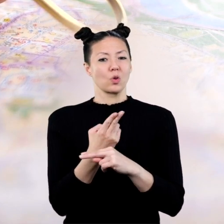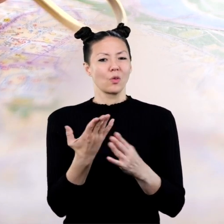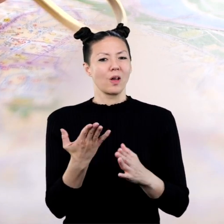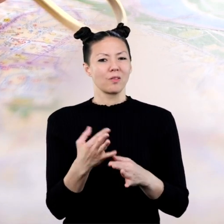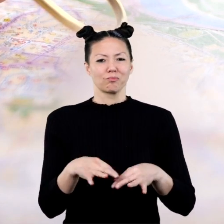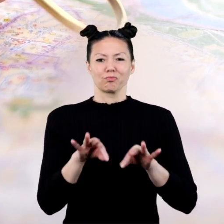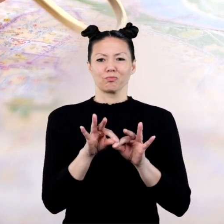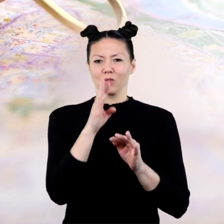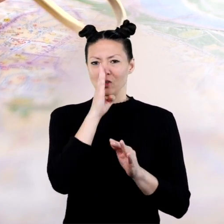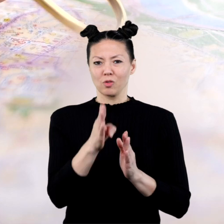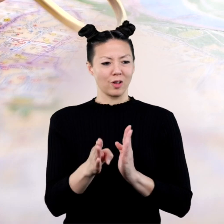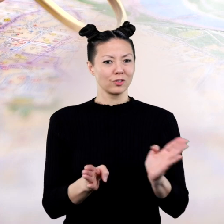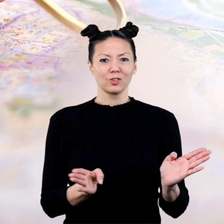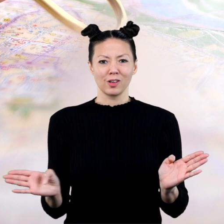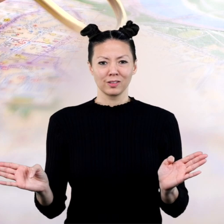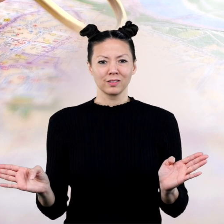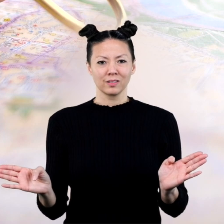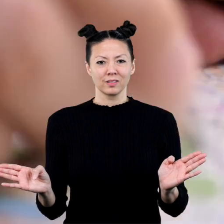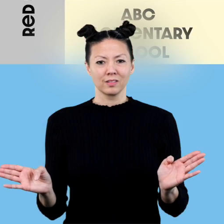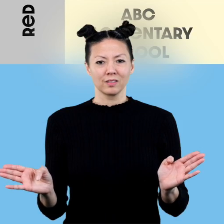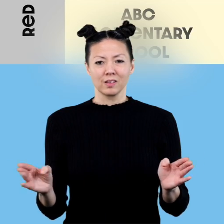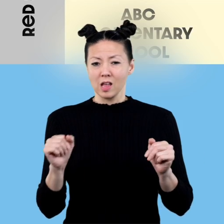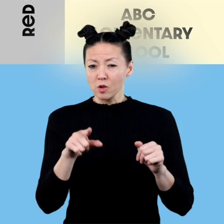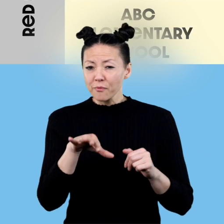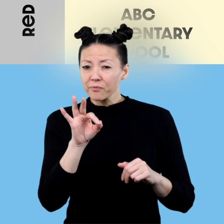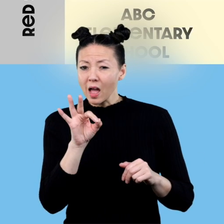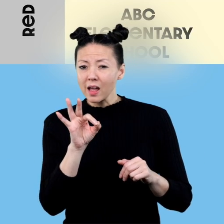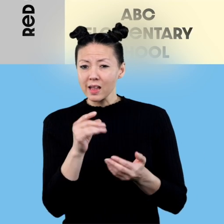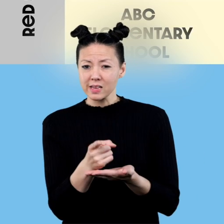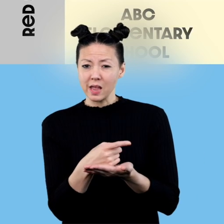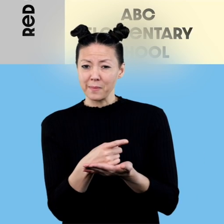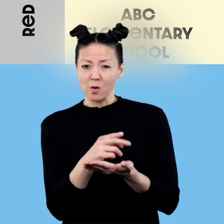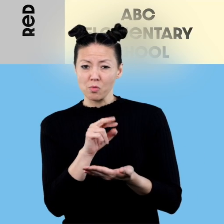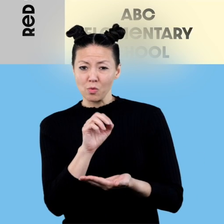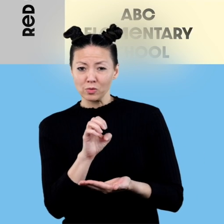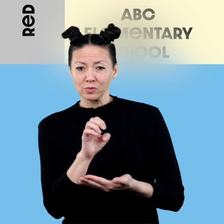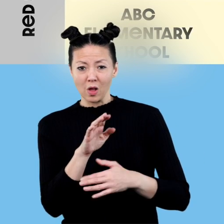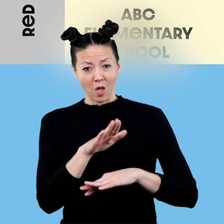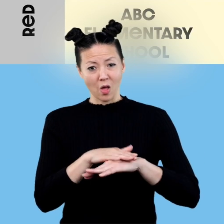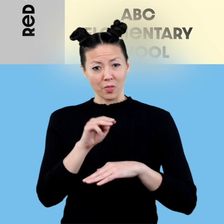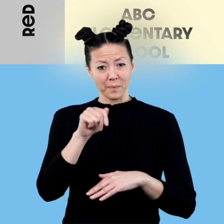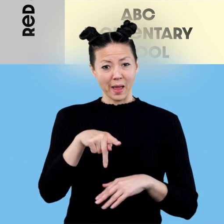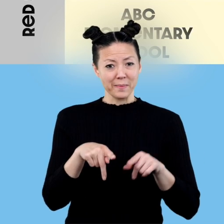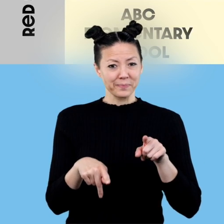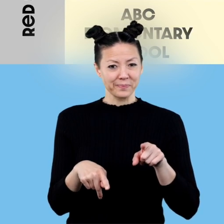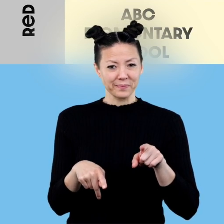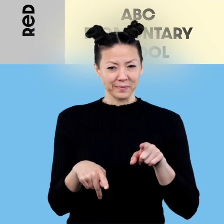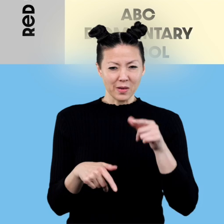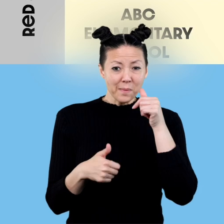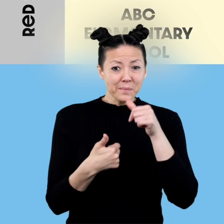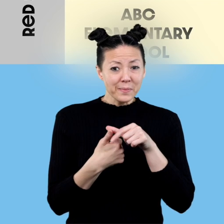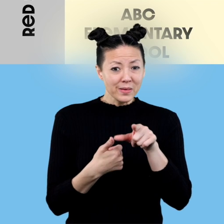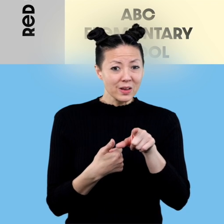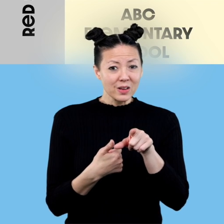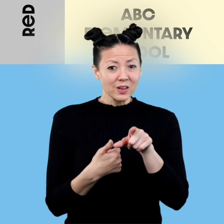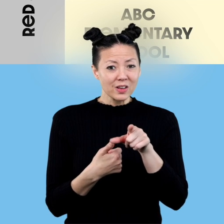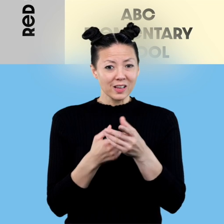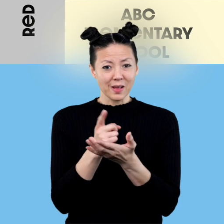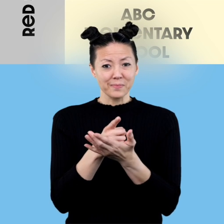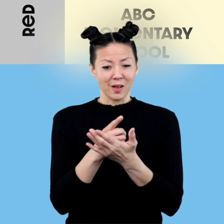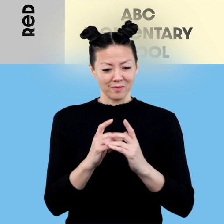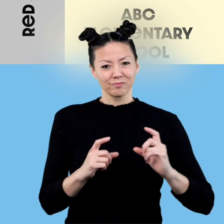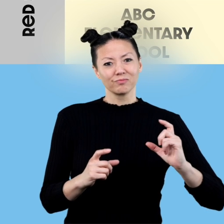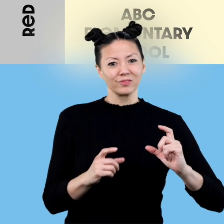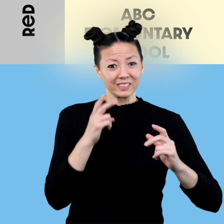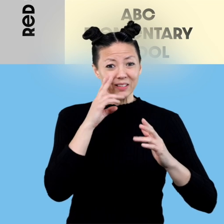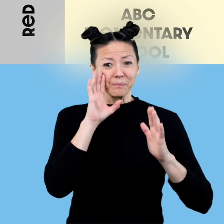cardinal directions. Can you find the compass rose on our map? Remember, the compass